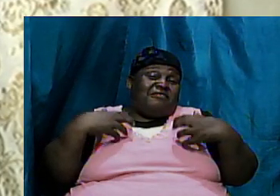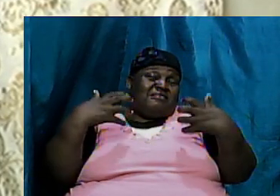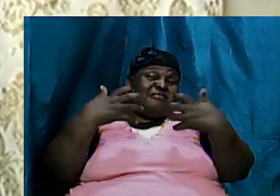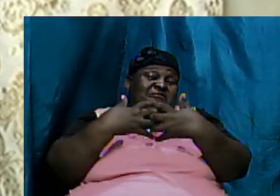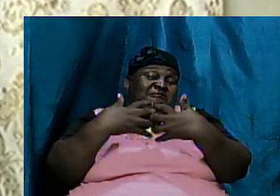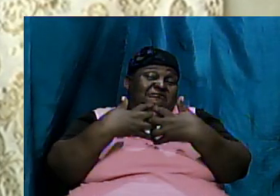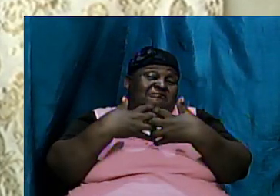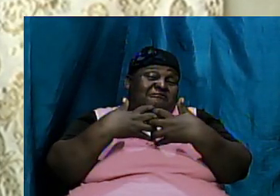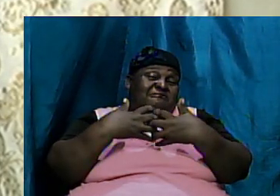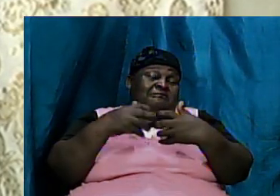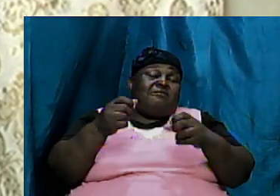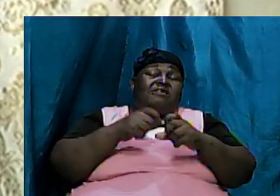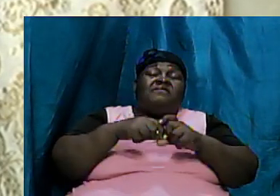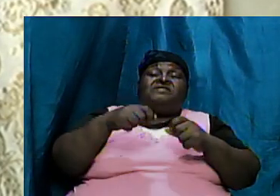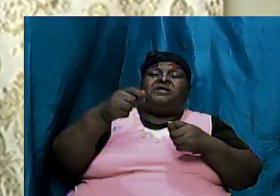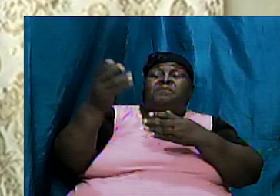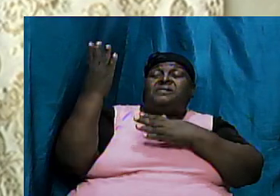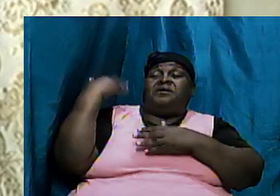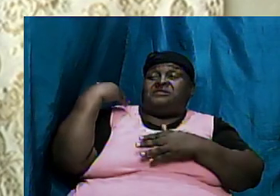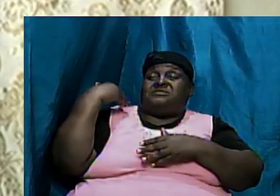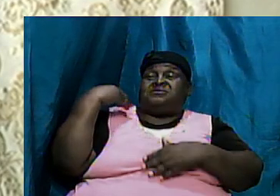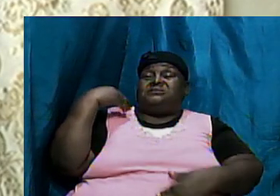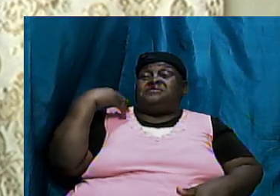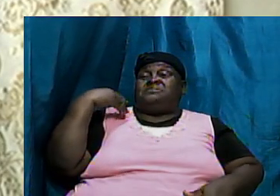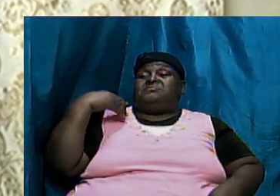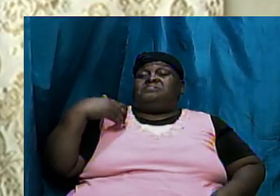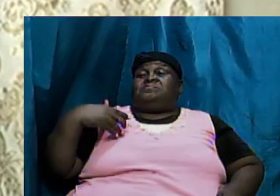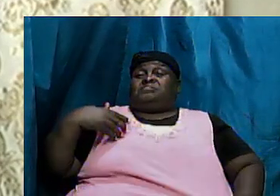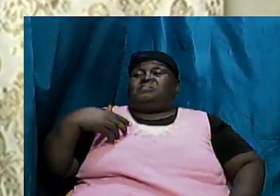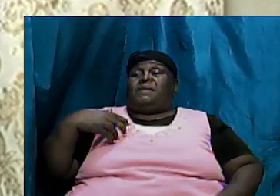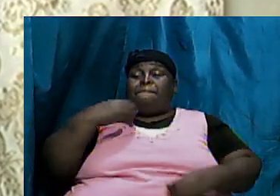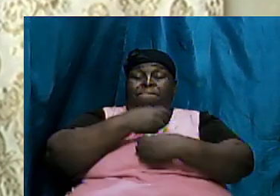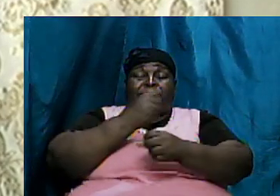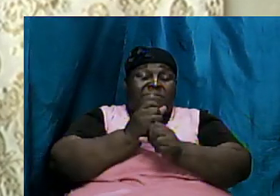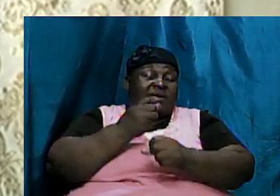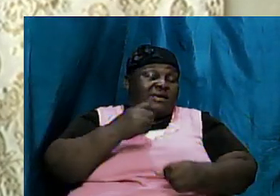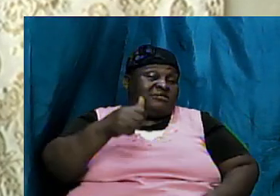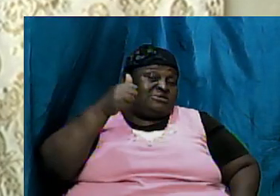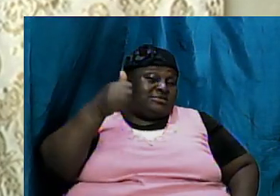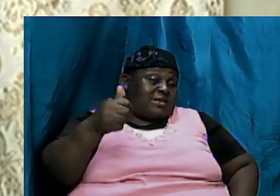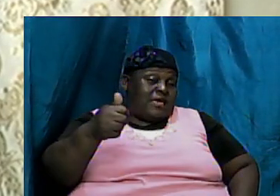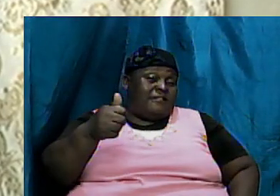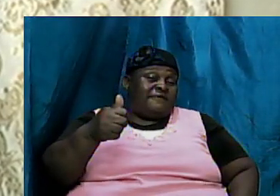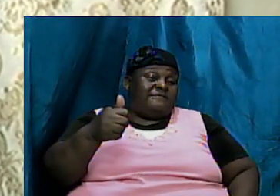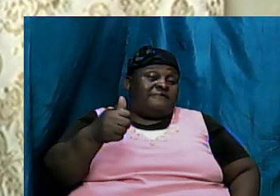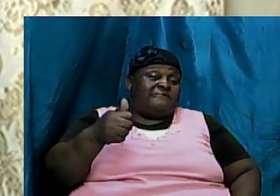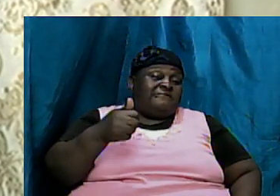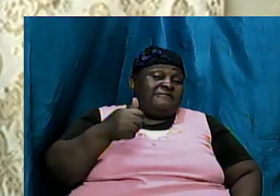past because they have allowed themselves to